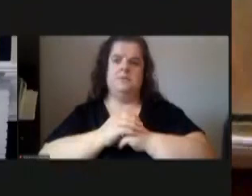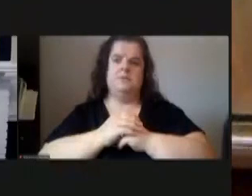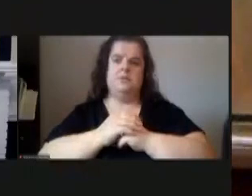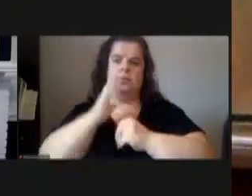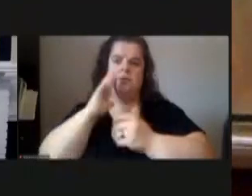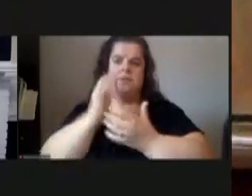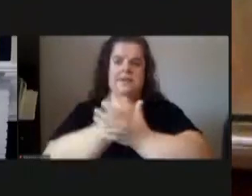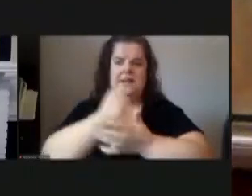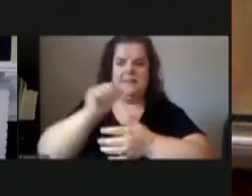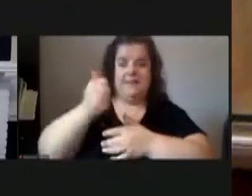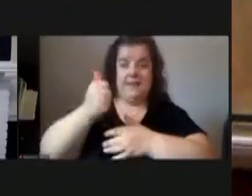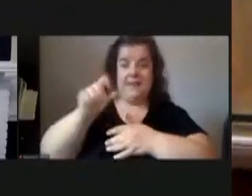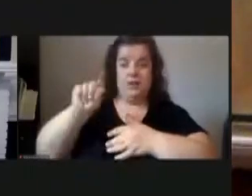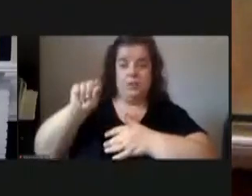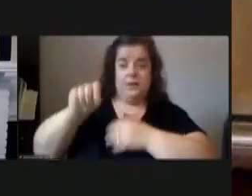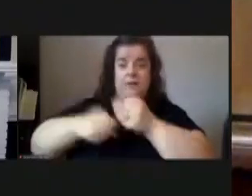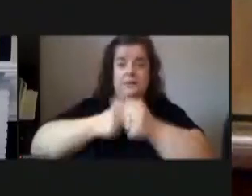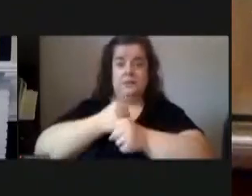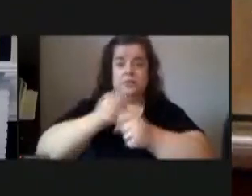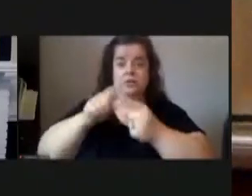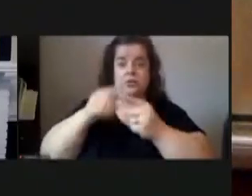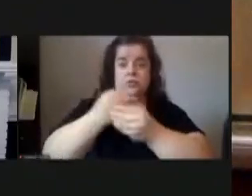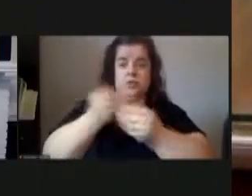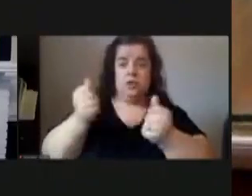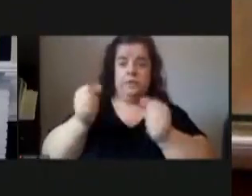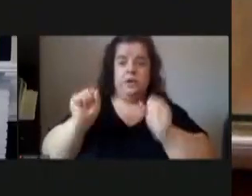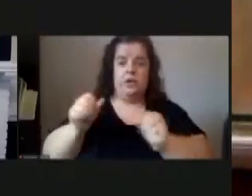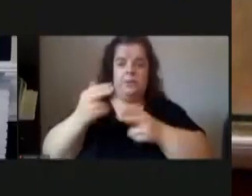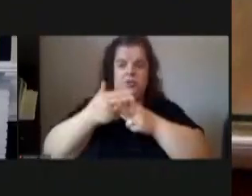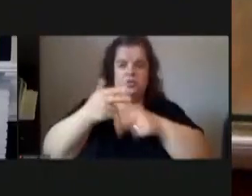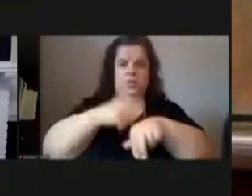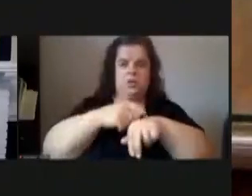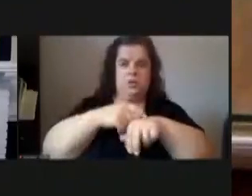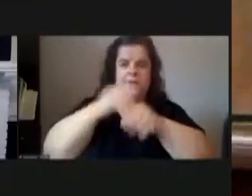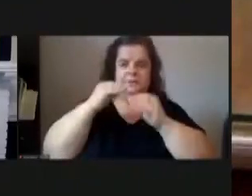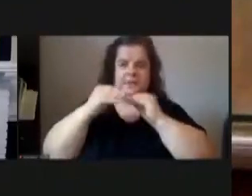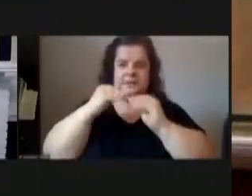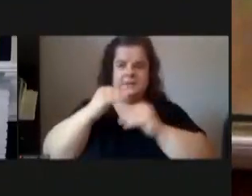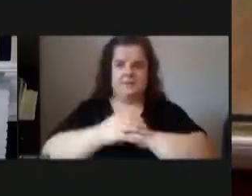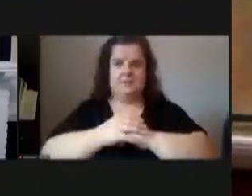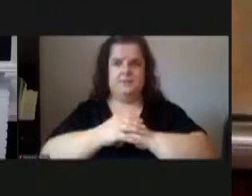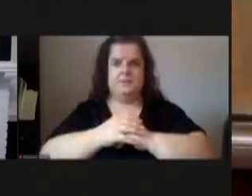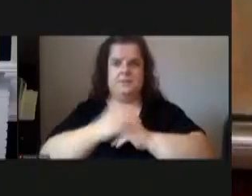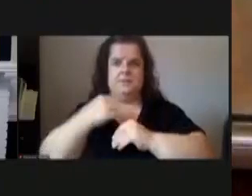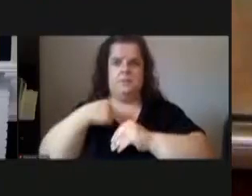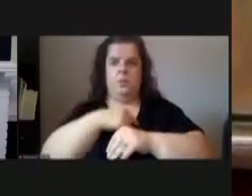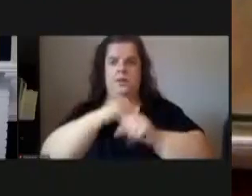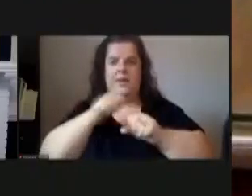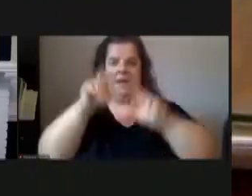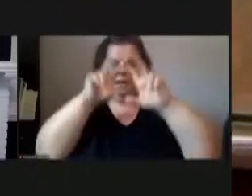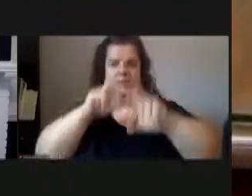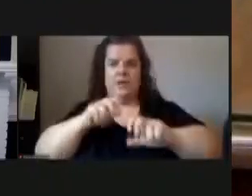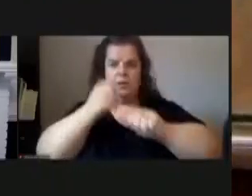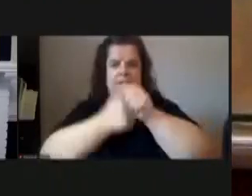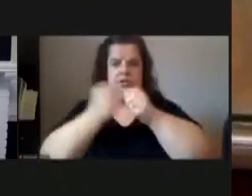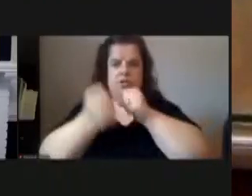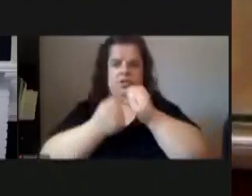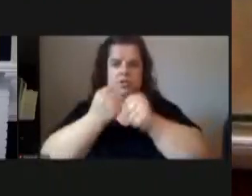20 years to resolve but could be short-term fixes in the meantime that we reevaluate each year every couple of years